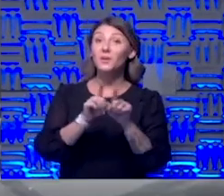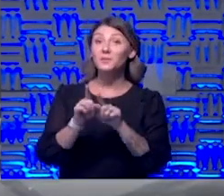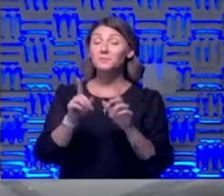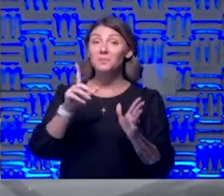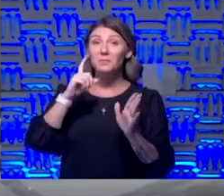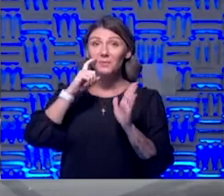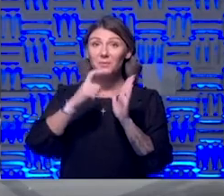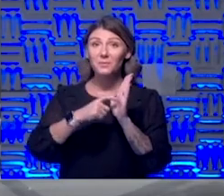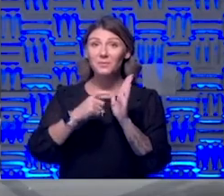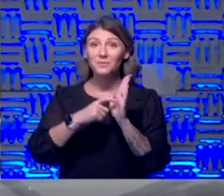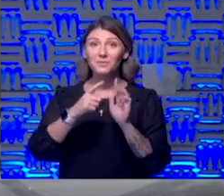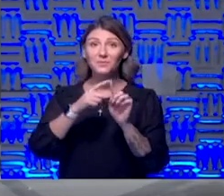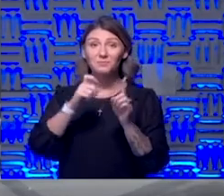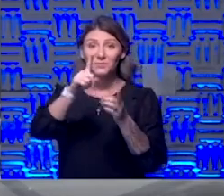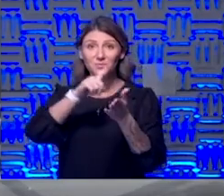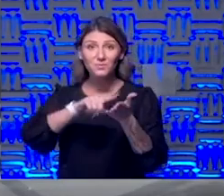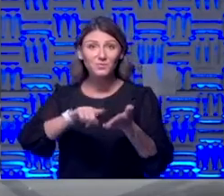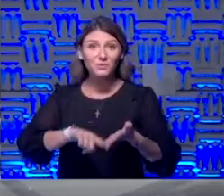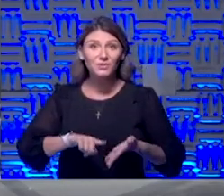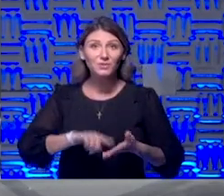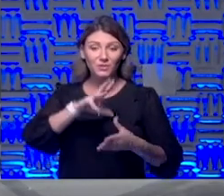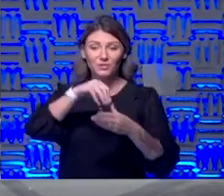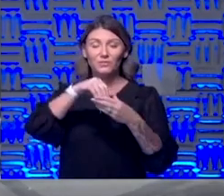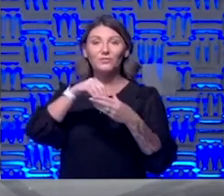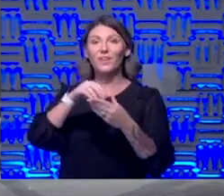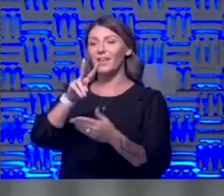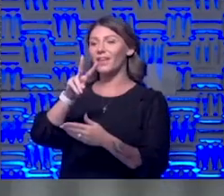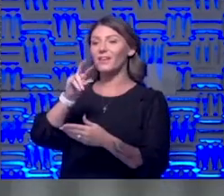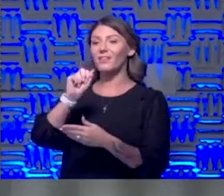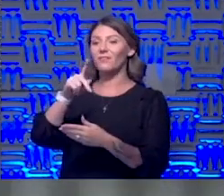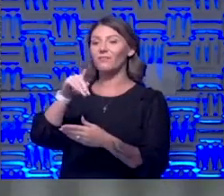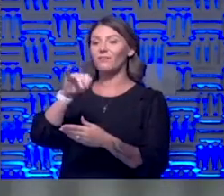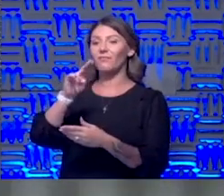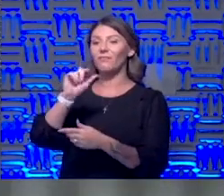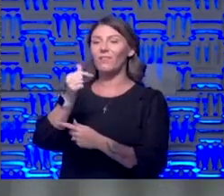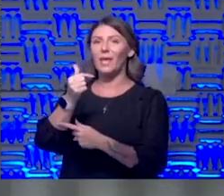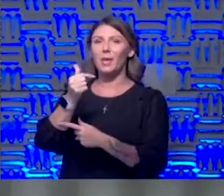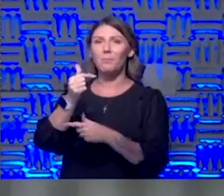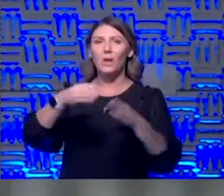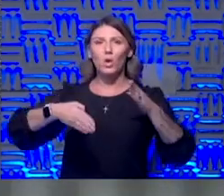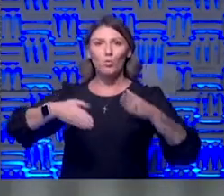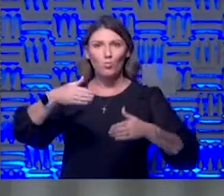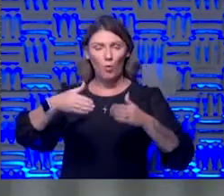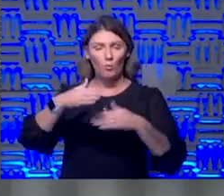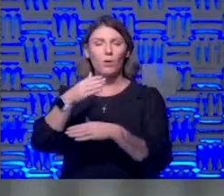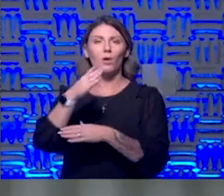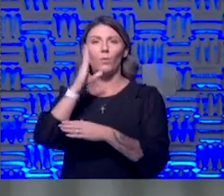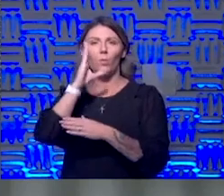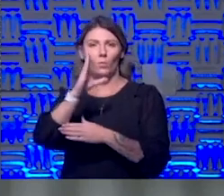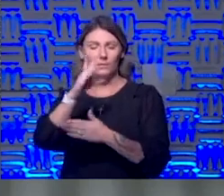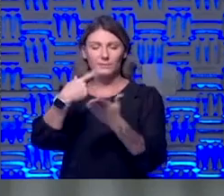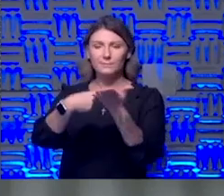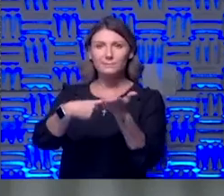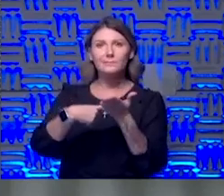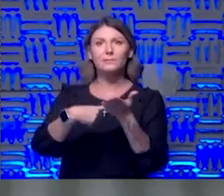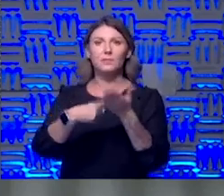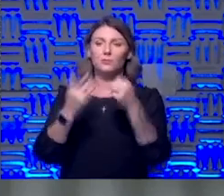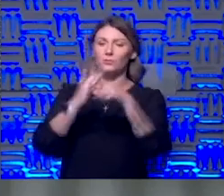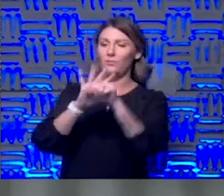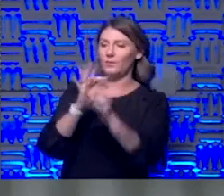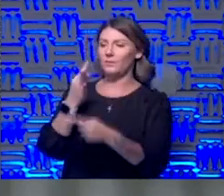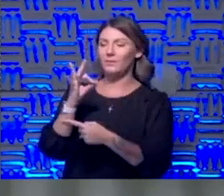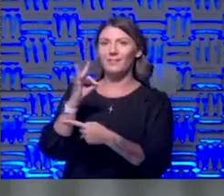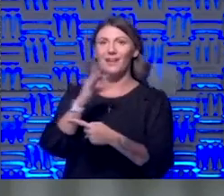recognize him from his research involving the vaping robot. We are going to talk a little bit about COVID-19 and vaping as well today.